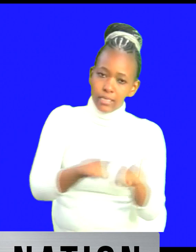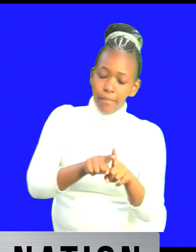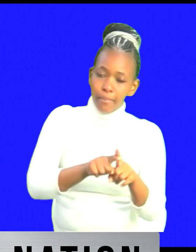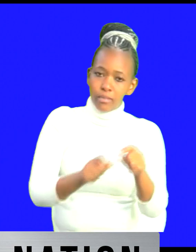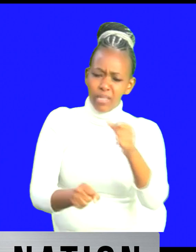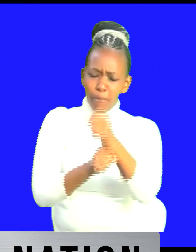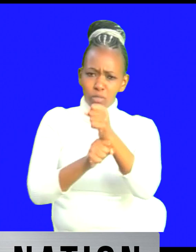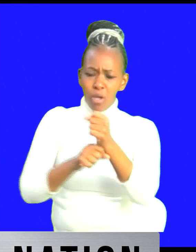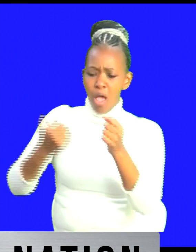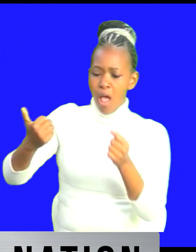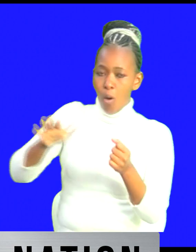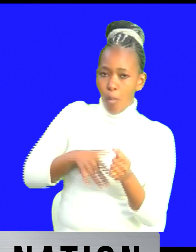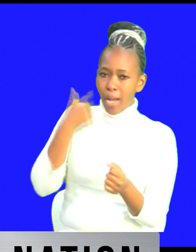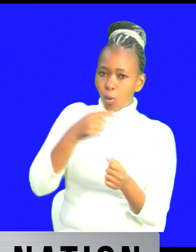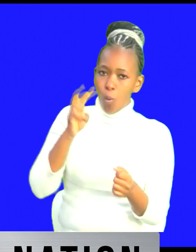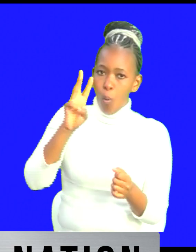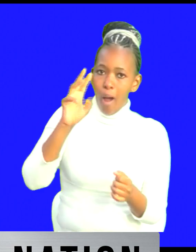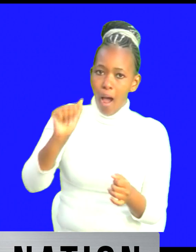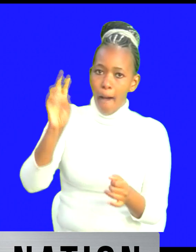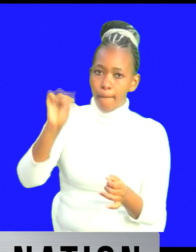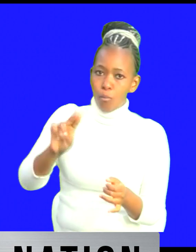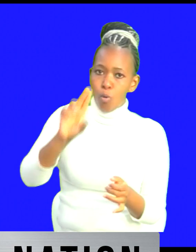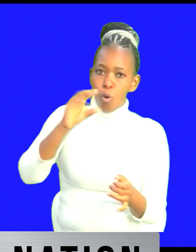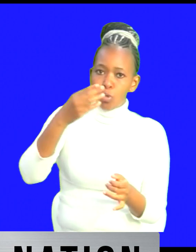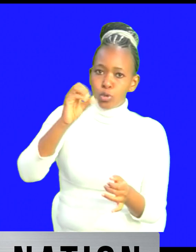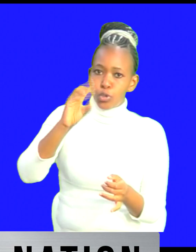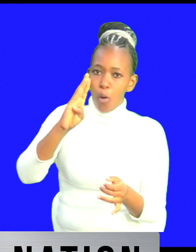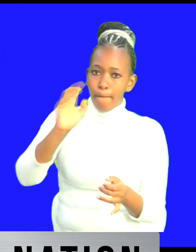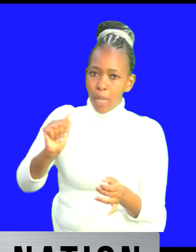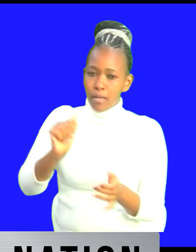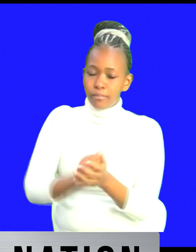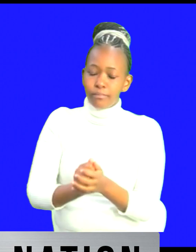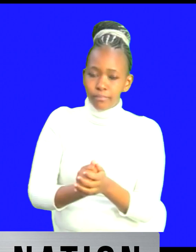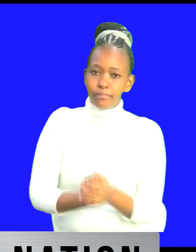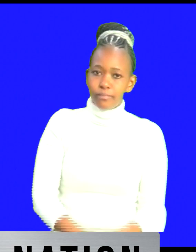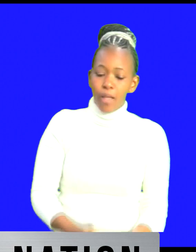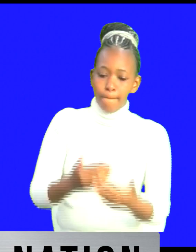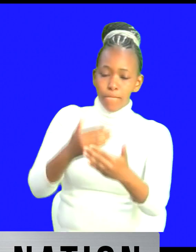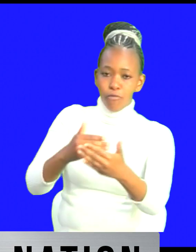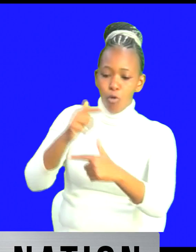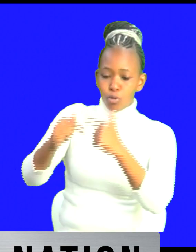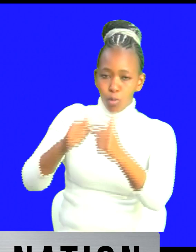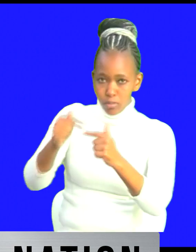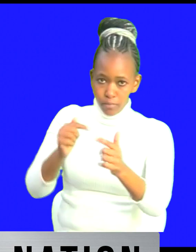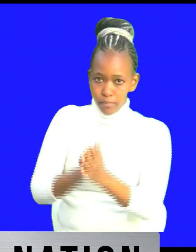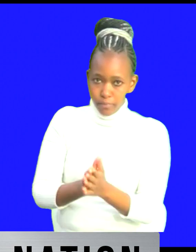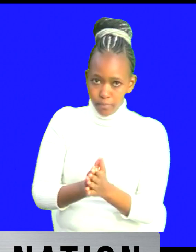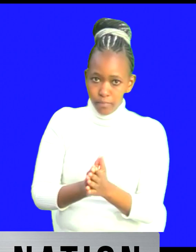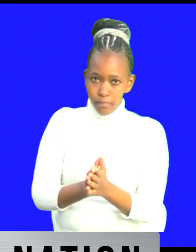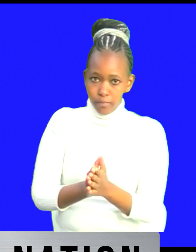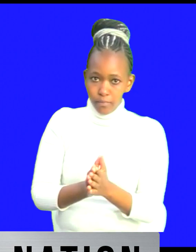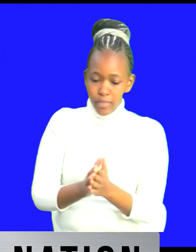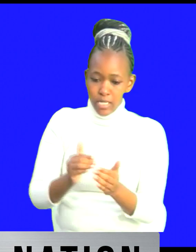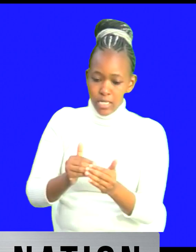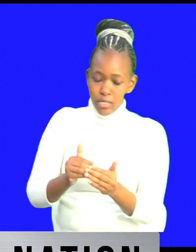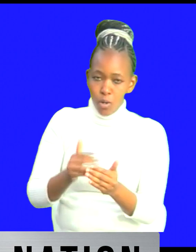kwamushoma okay because the reality of the fact of this country kenyans must come out that's okay before you go on there let's cross the